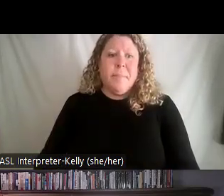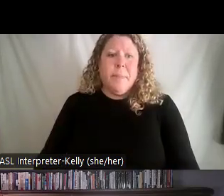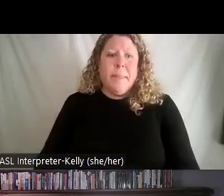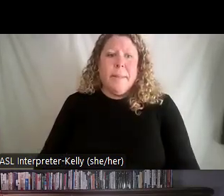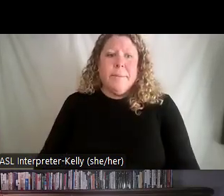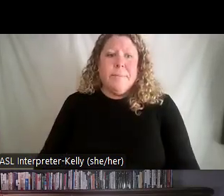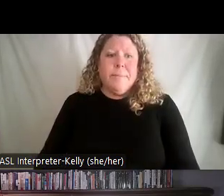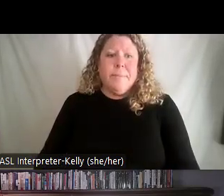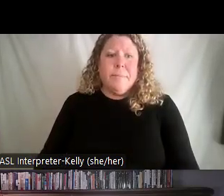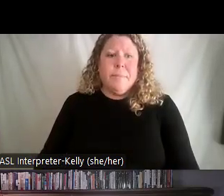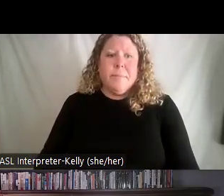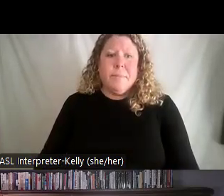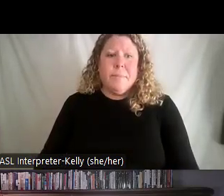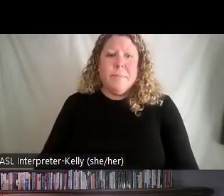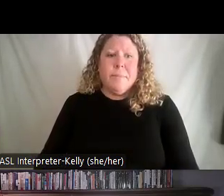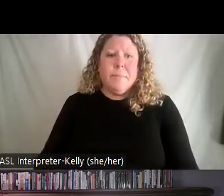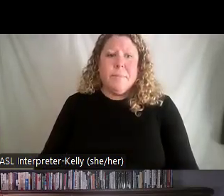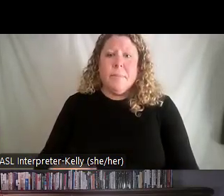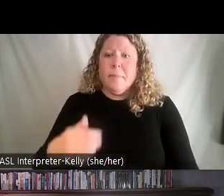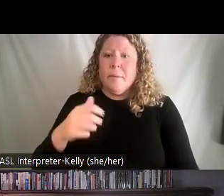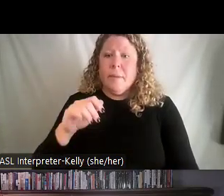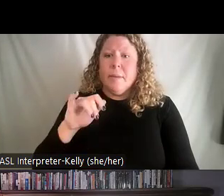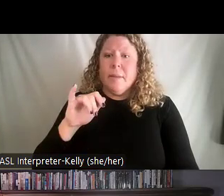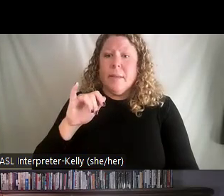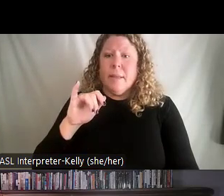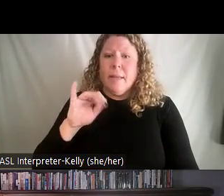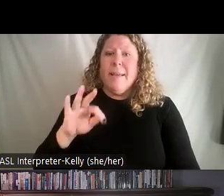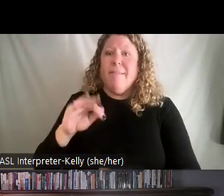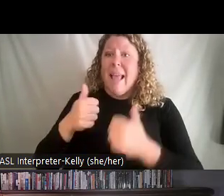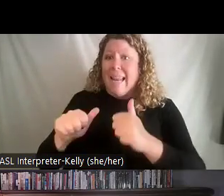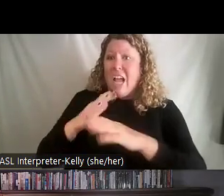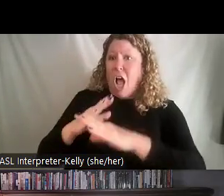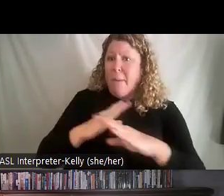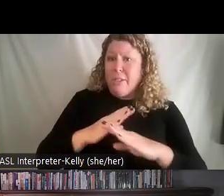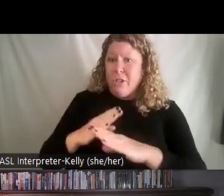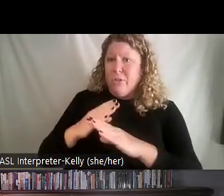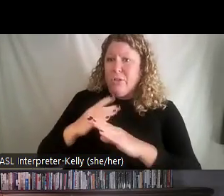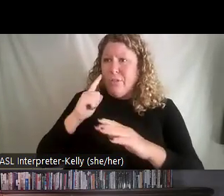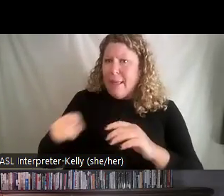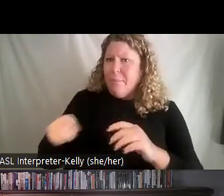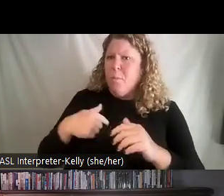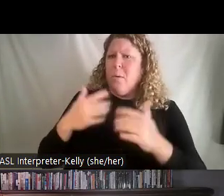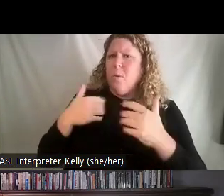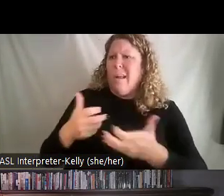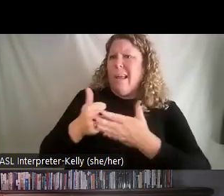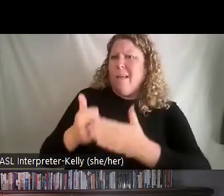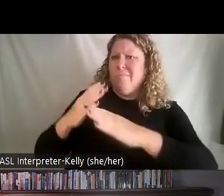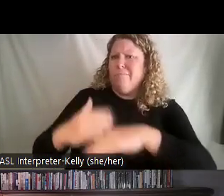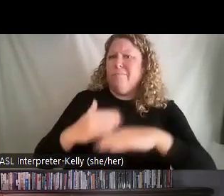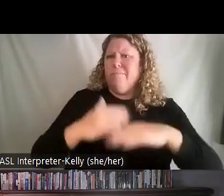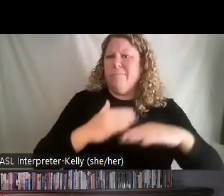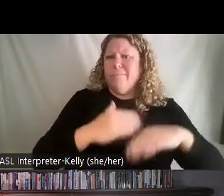And then, of course, we want to remove obstacles to the goals so that they can